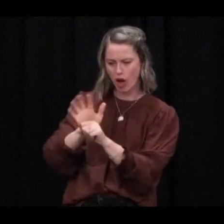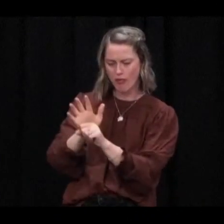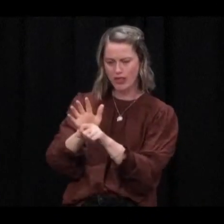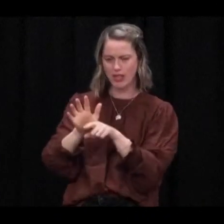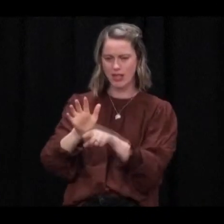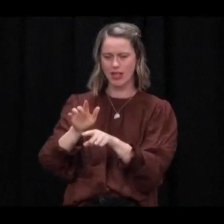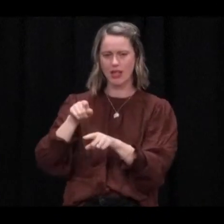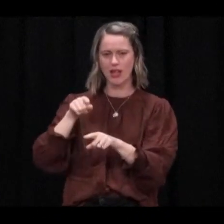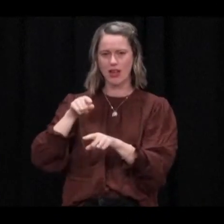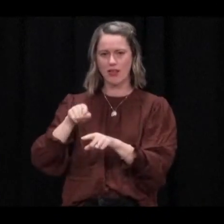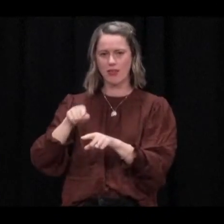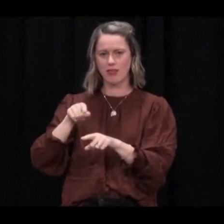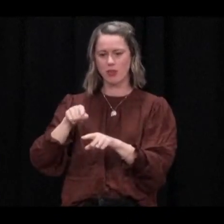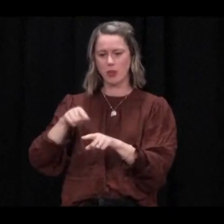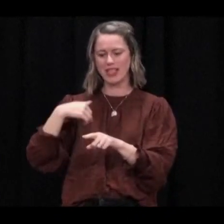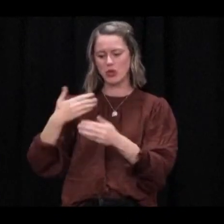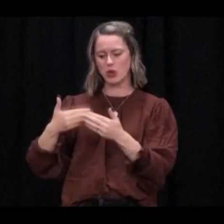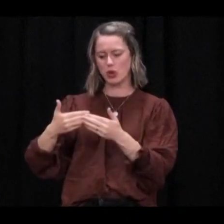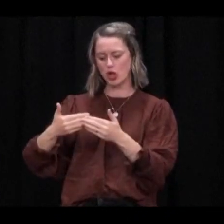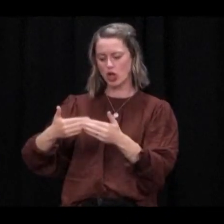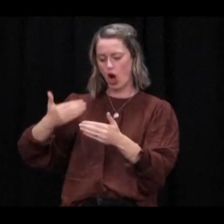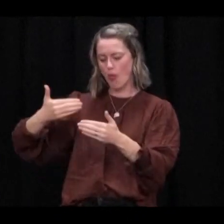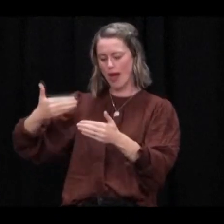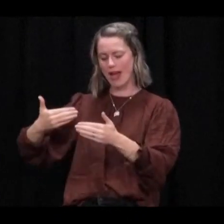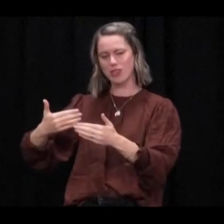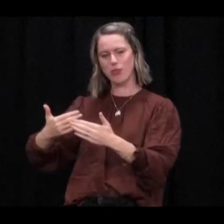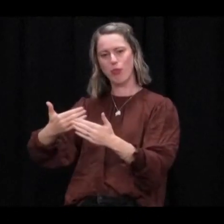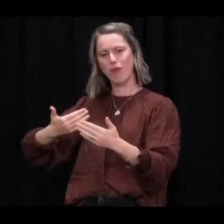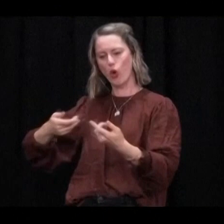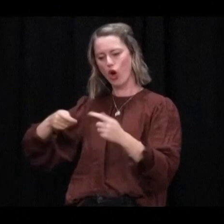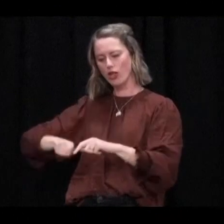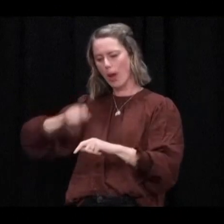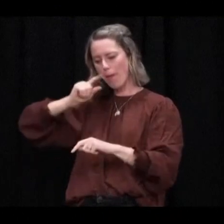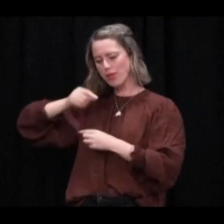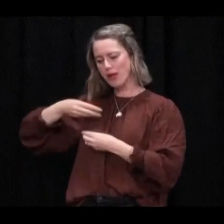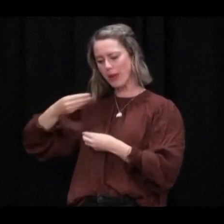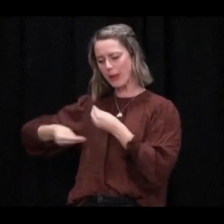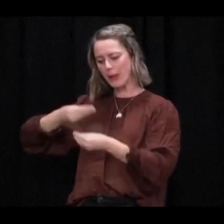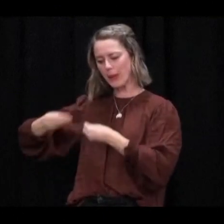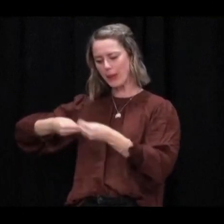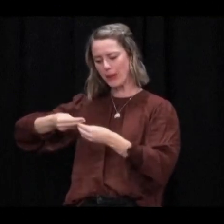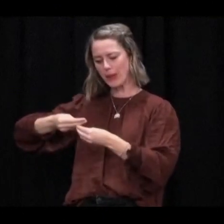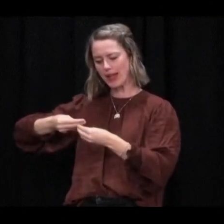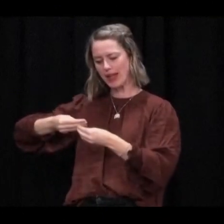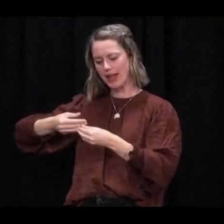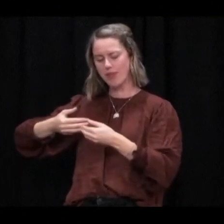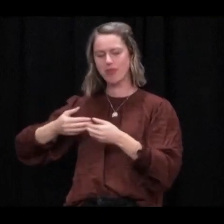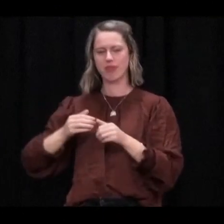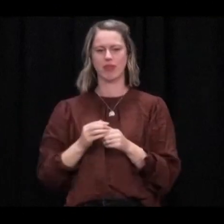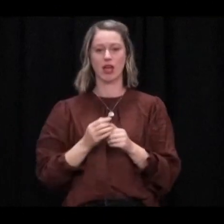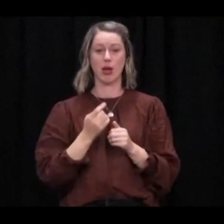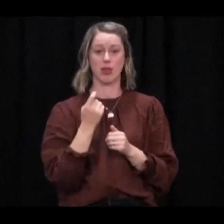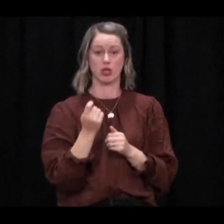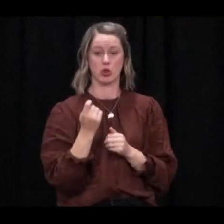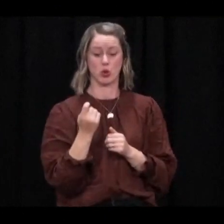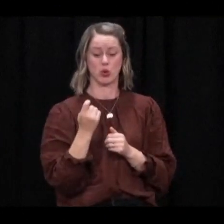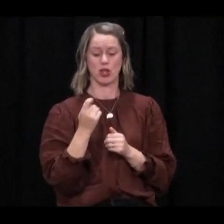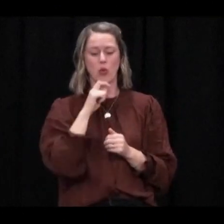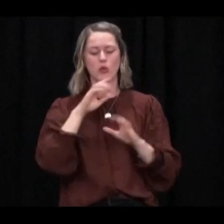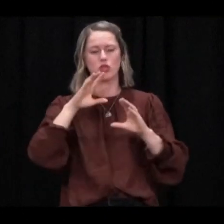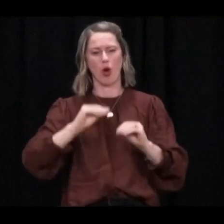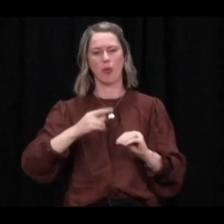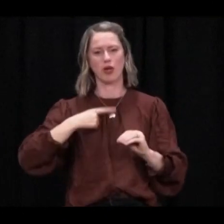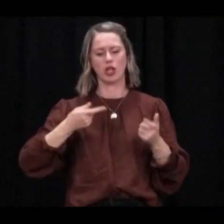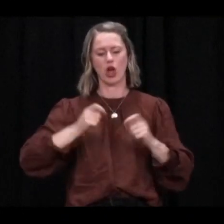infectious period is still reaching back into the period before we went into lockdown. Now, soon, that should stop being the case, and that will